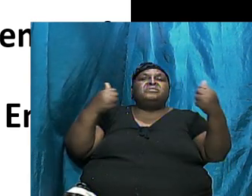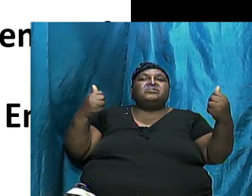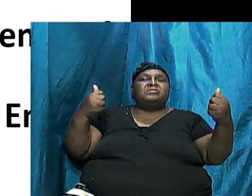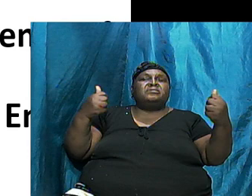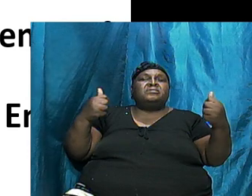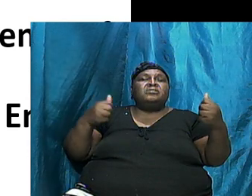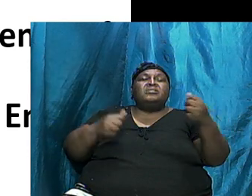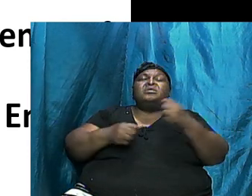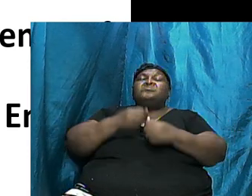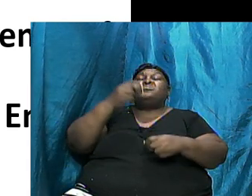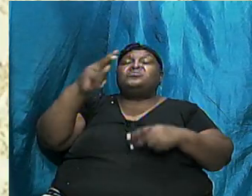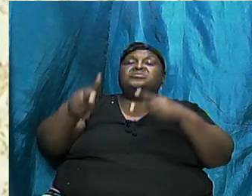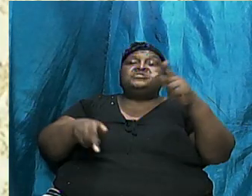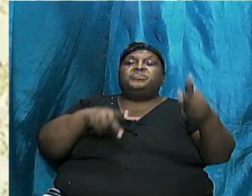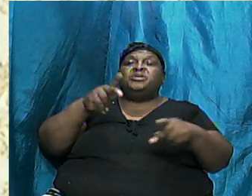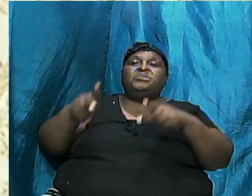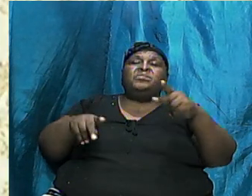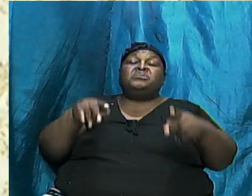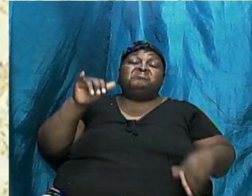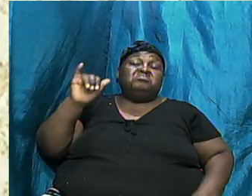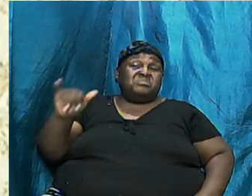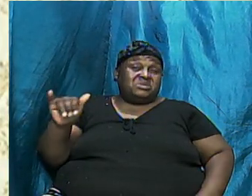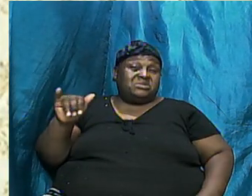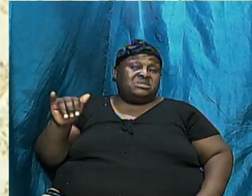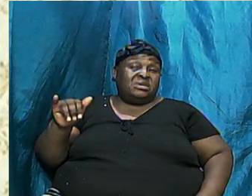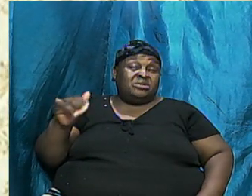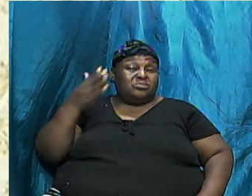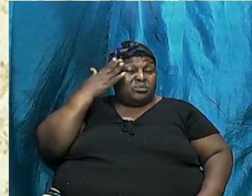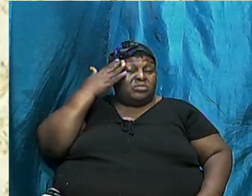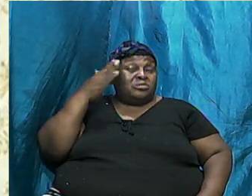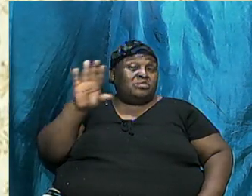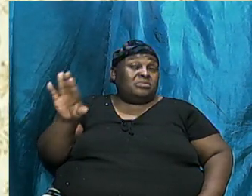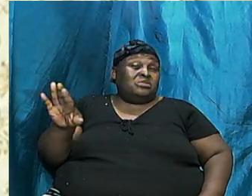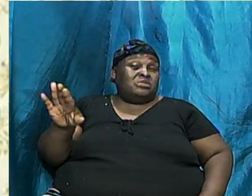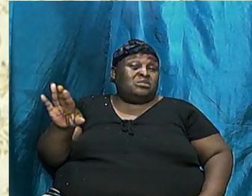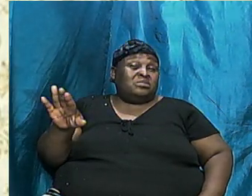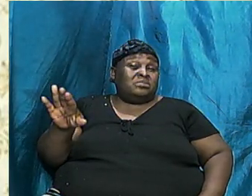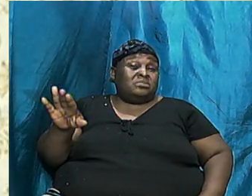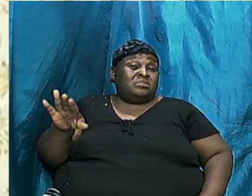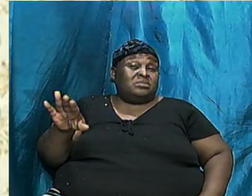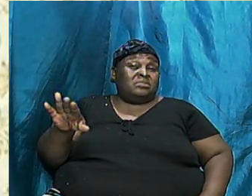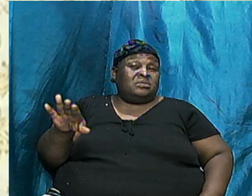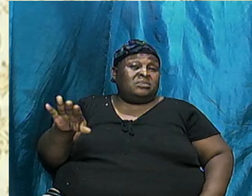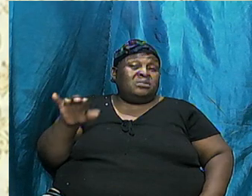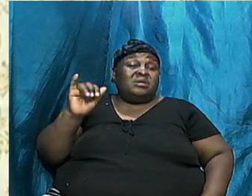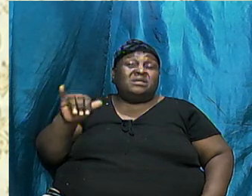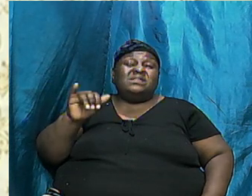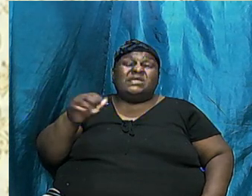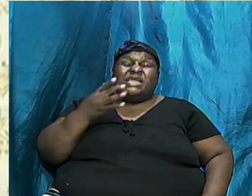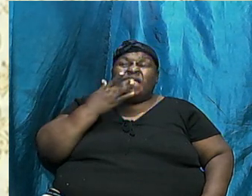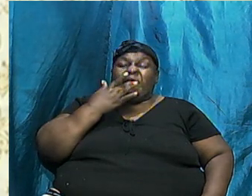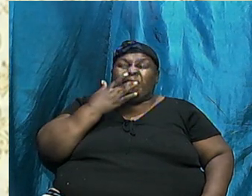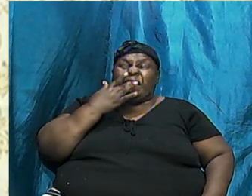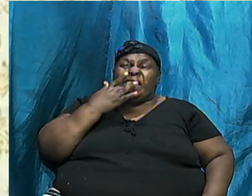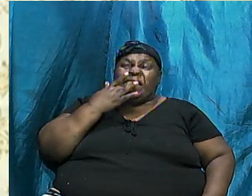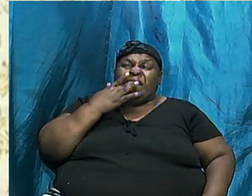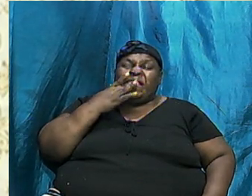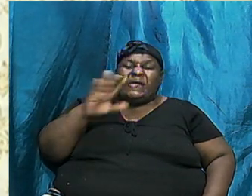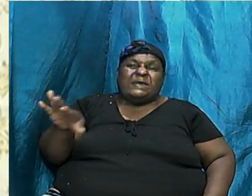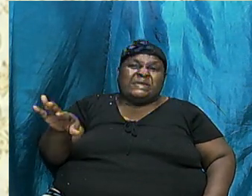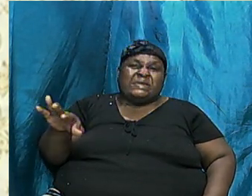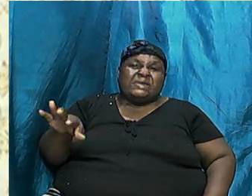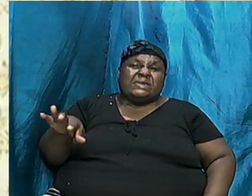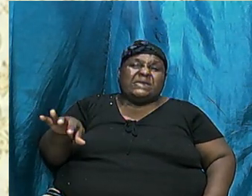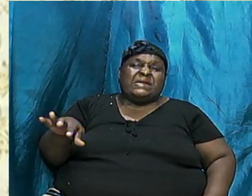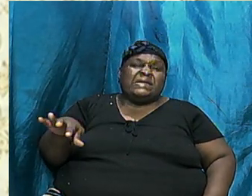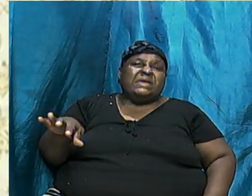folks are still unaware That the bitterness Between the